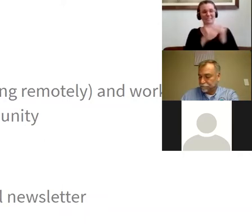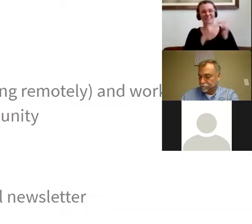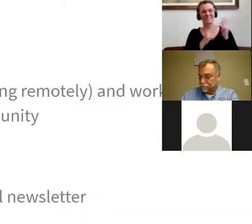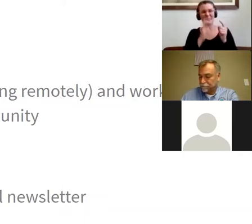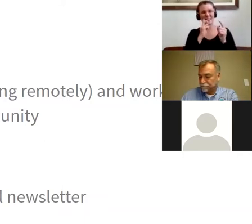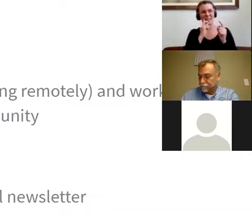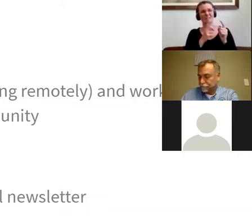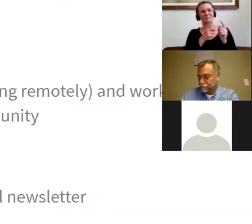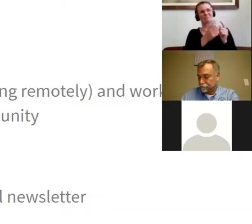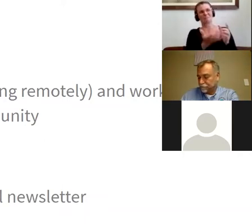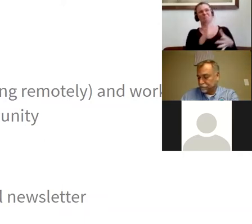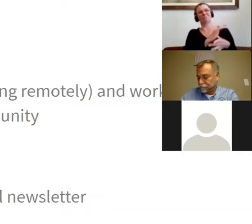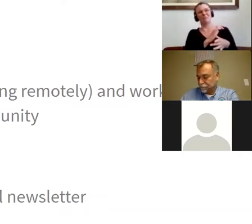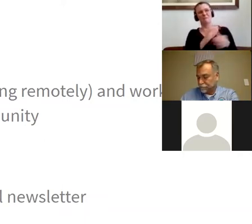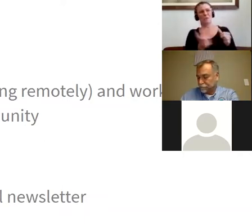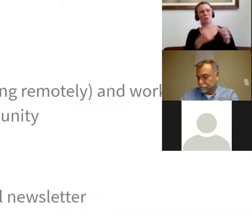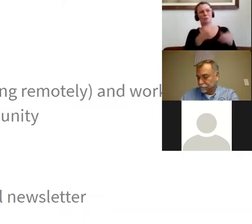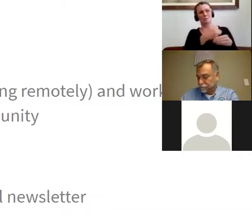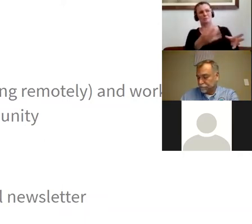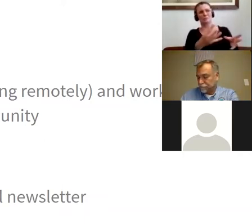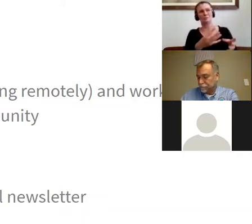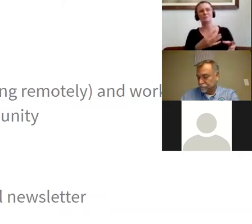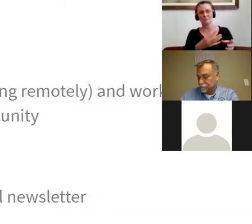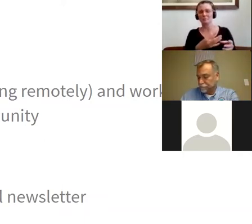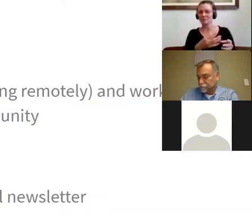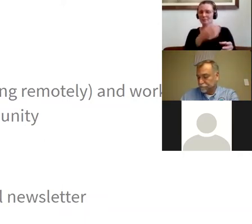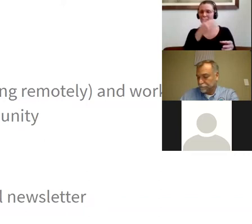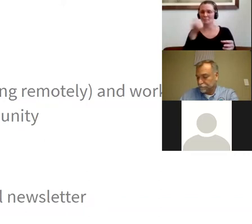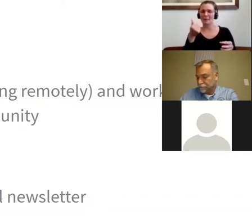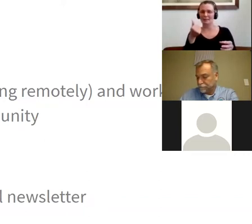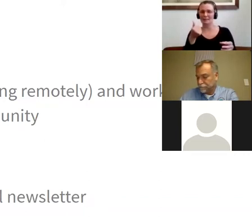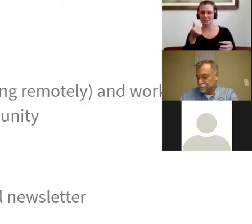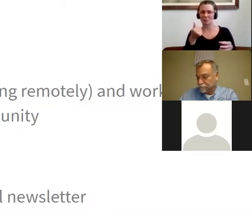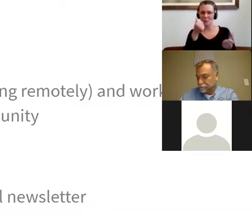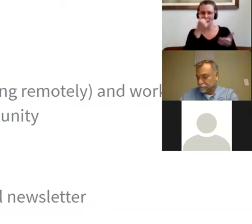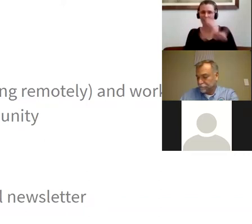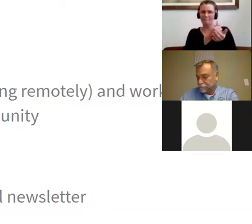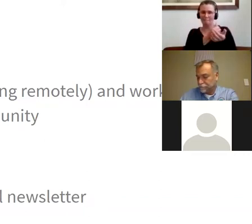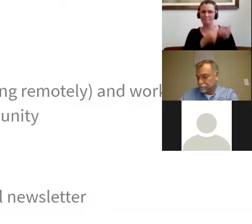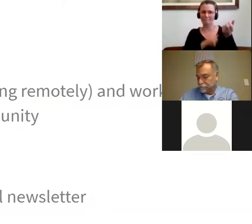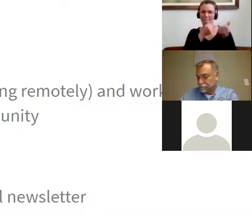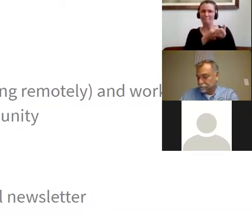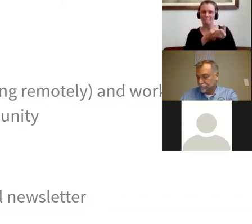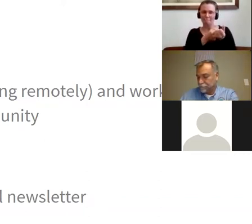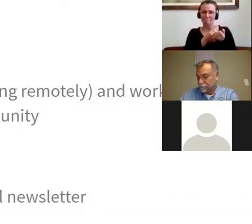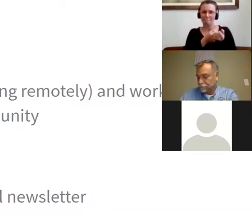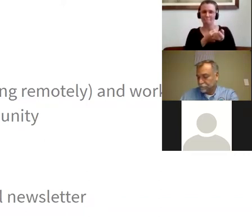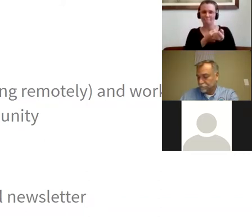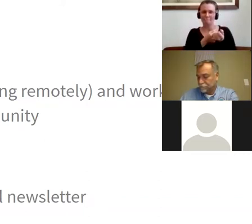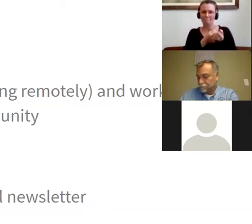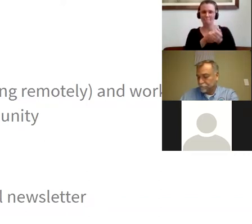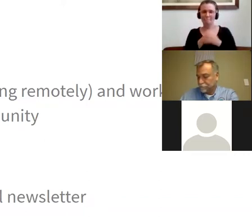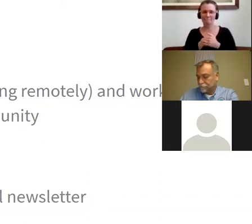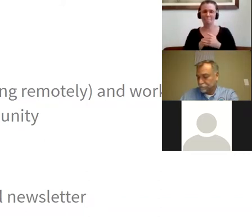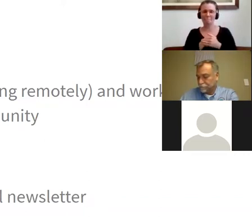together and clustered. And we felt like that was the way for us to be able to help originally stop the